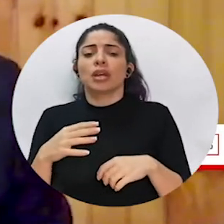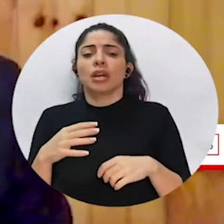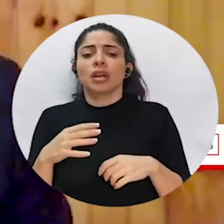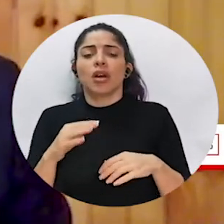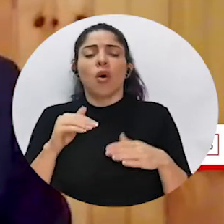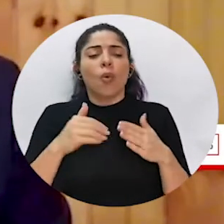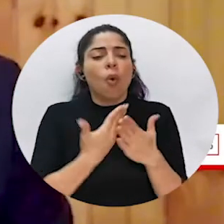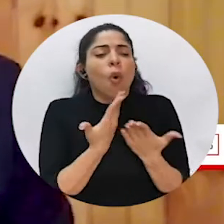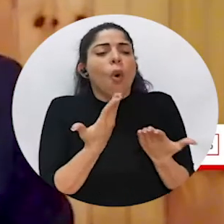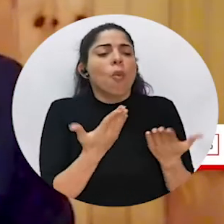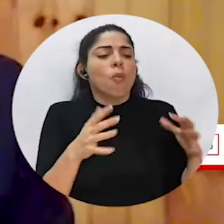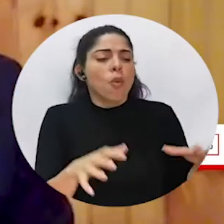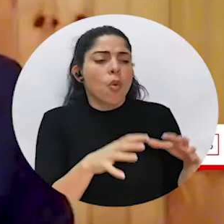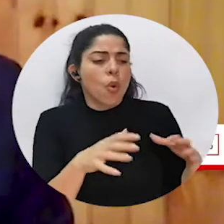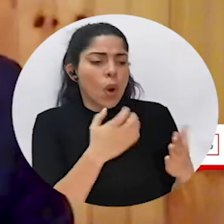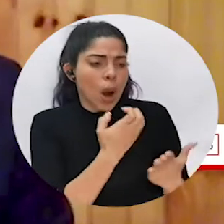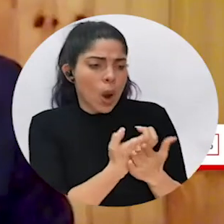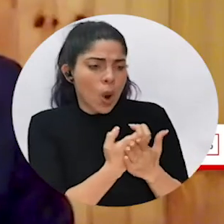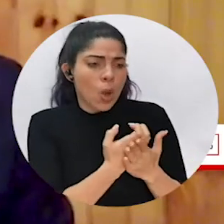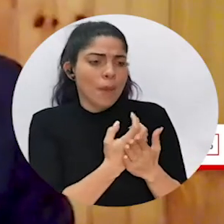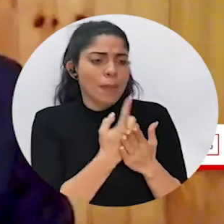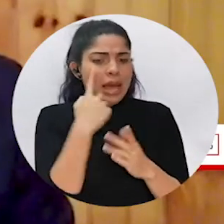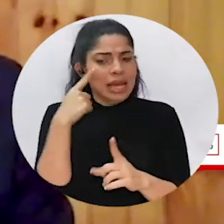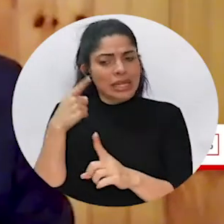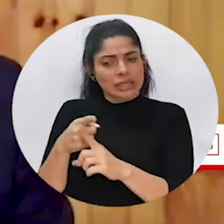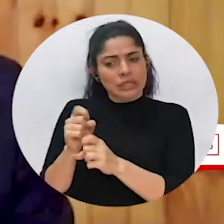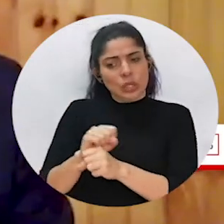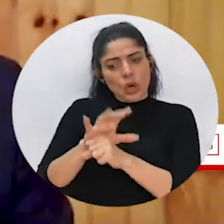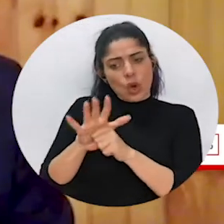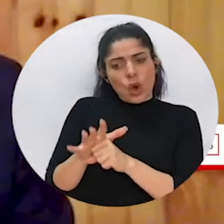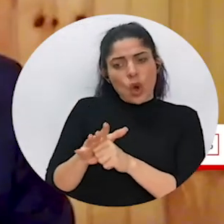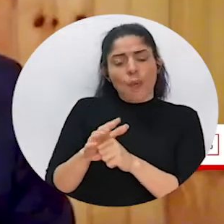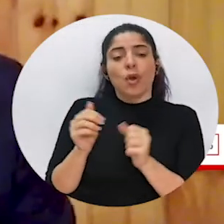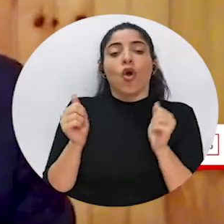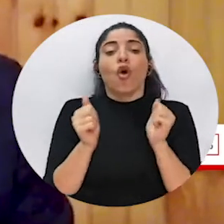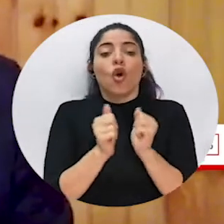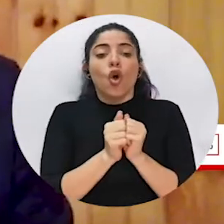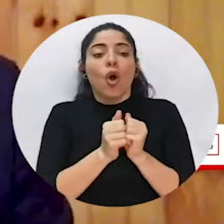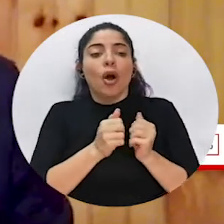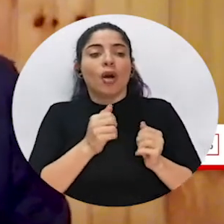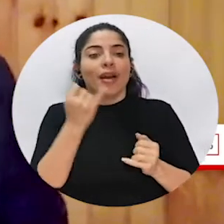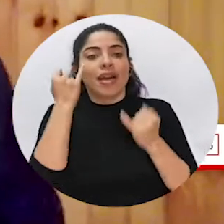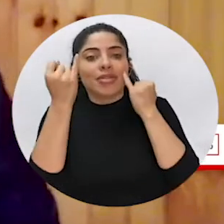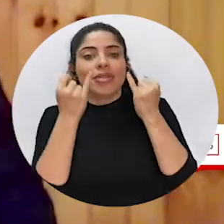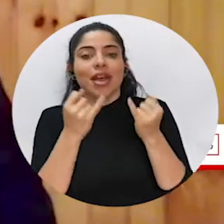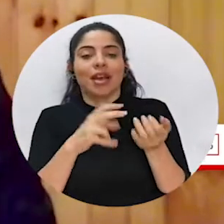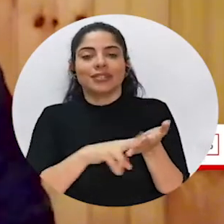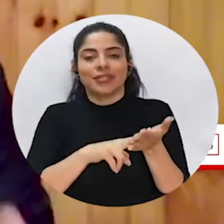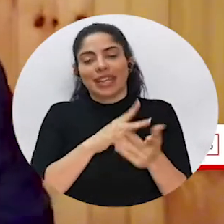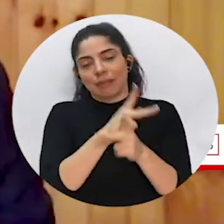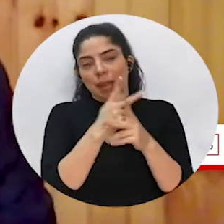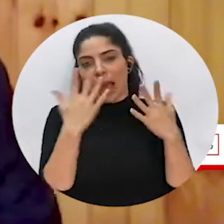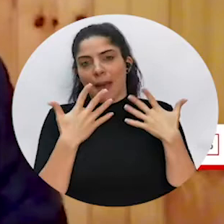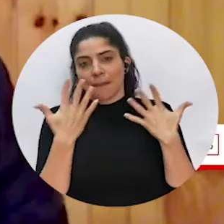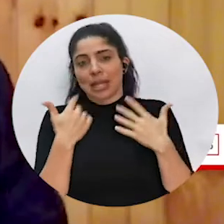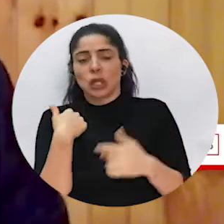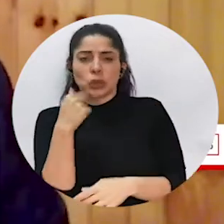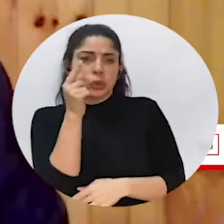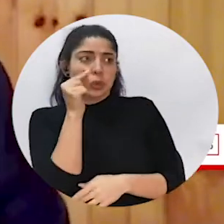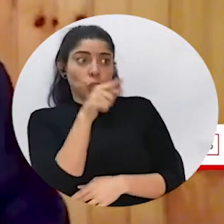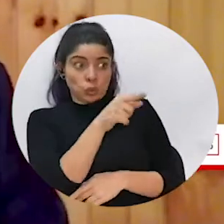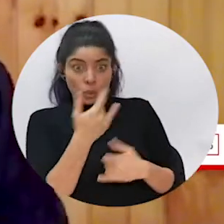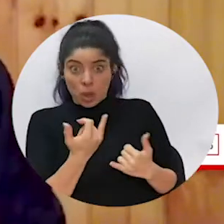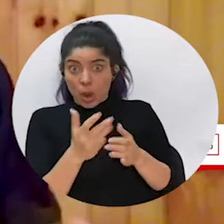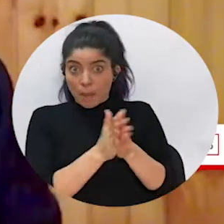money to revitalize the economy in the wake of COVID on green initiatives. So I'm just curious whether